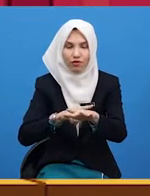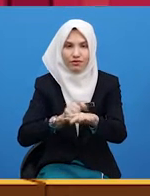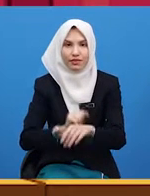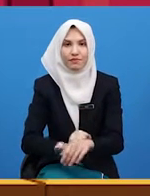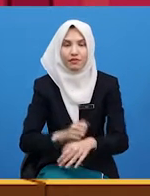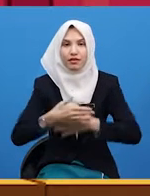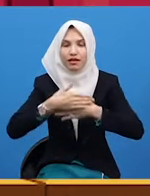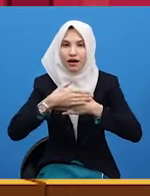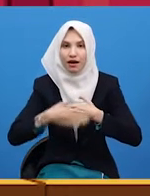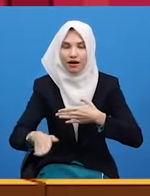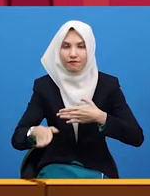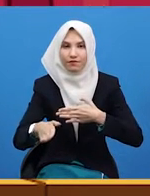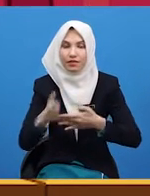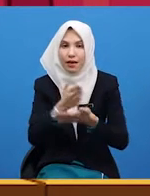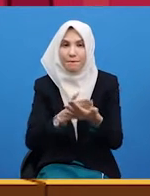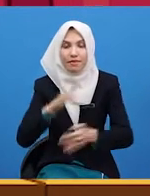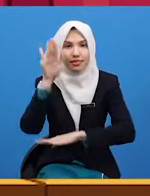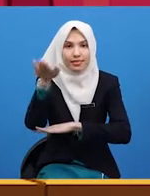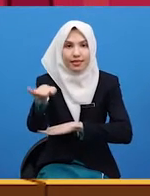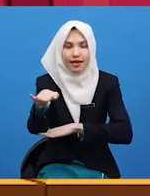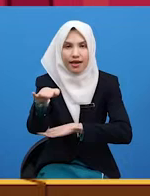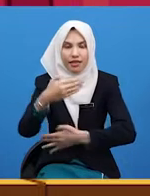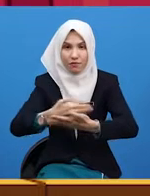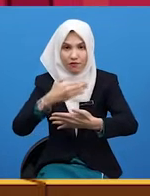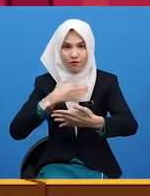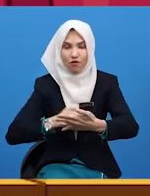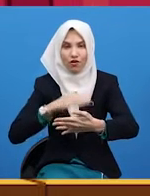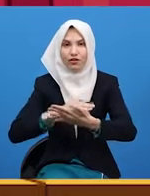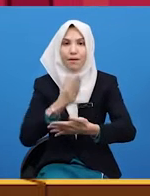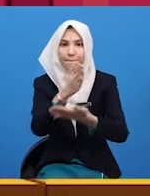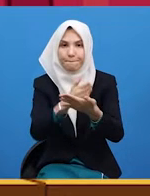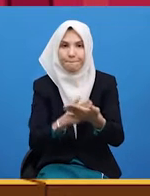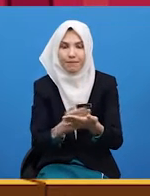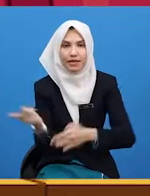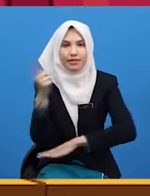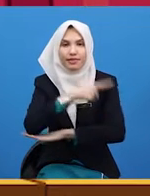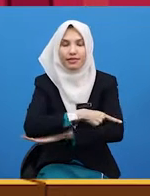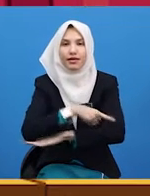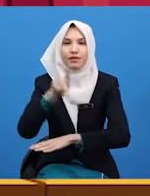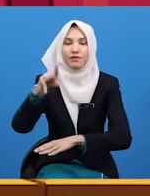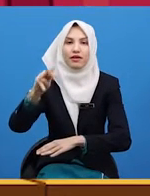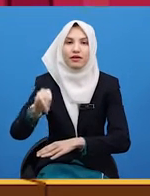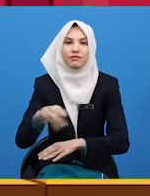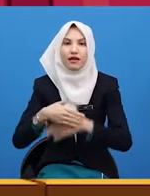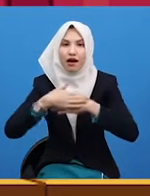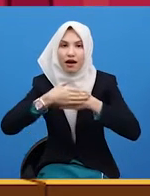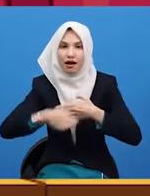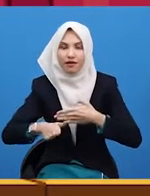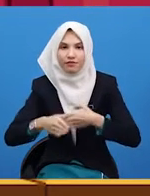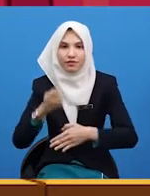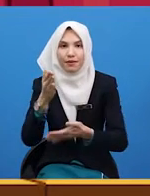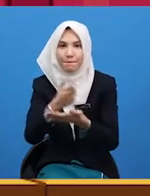after midnight and before midday. And PM is after